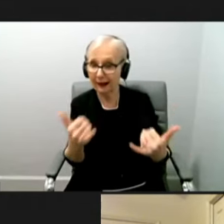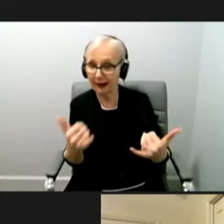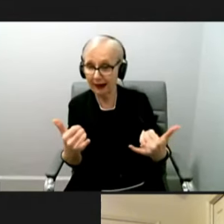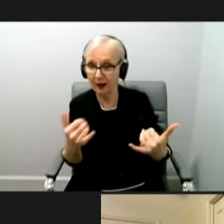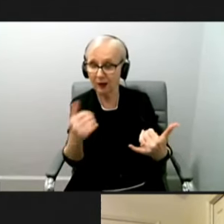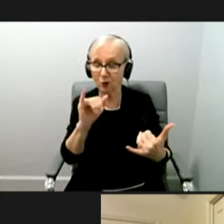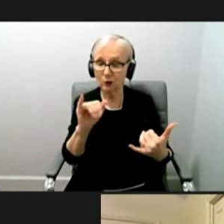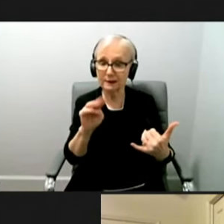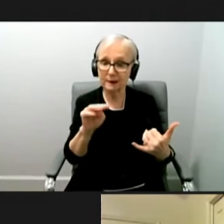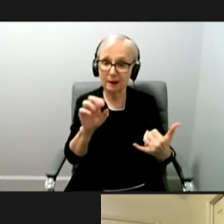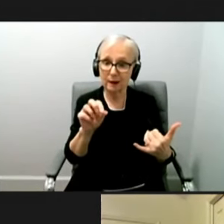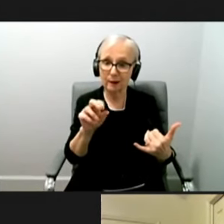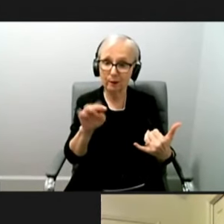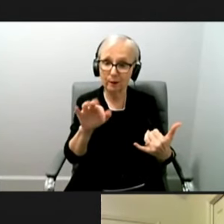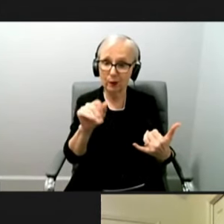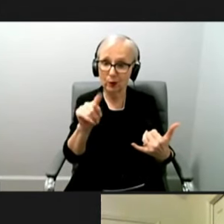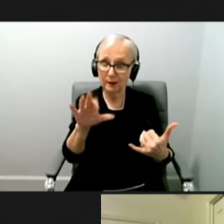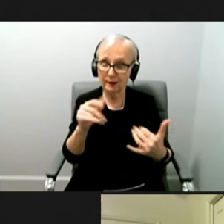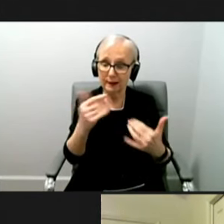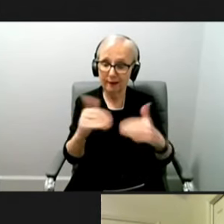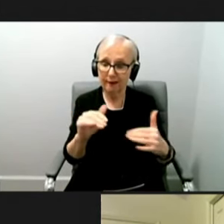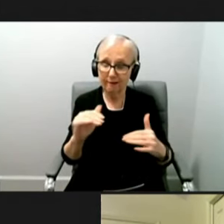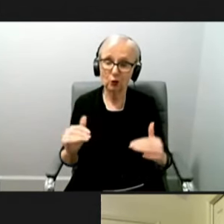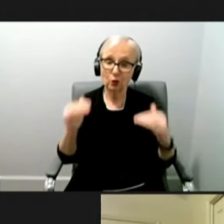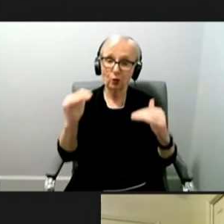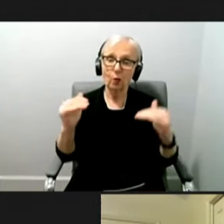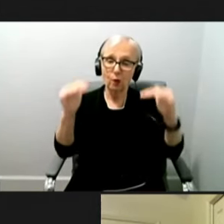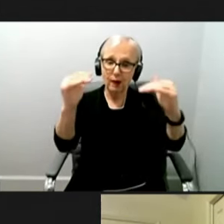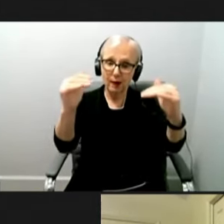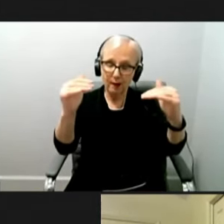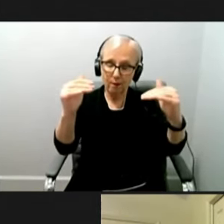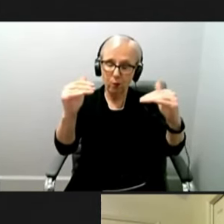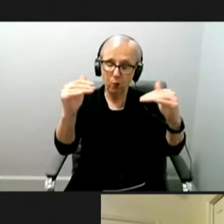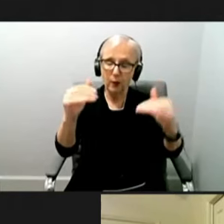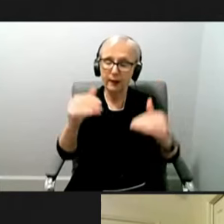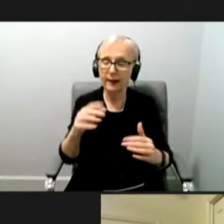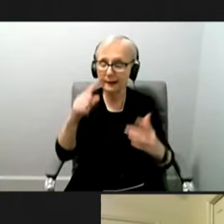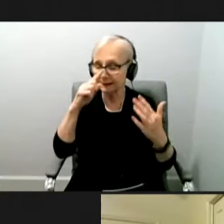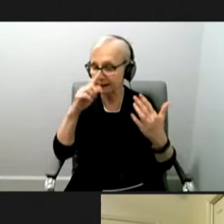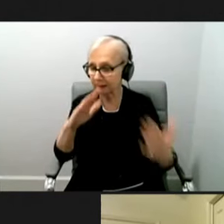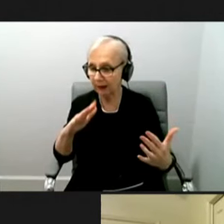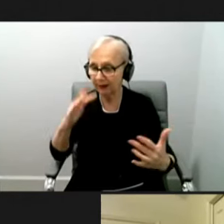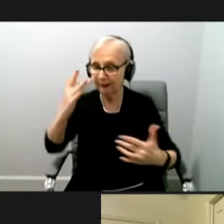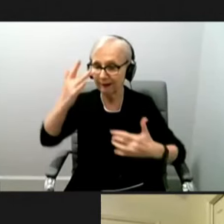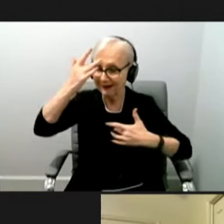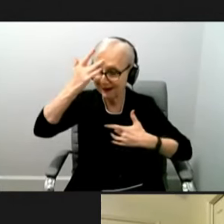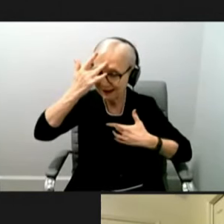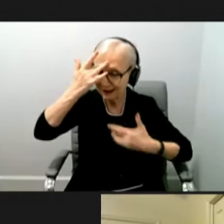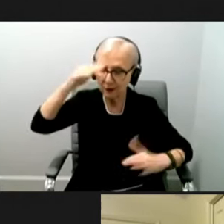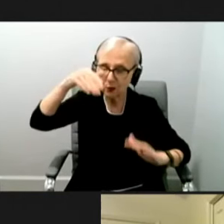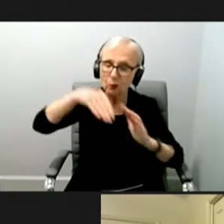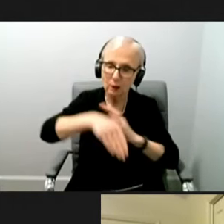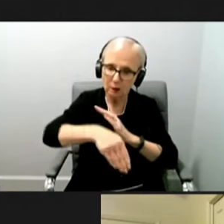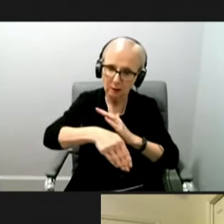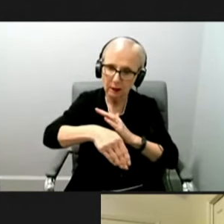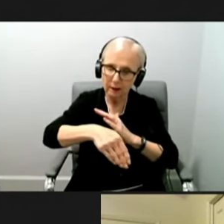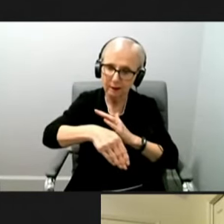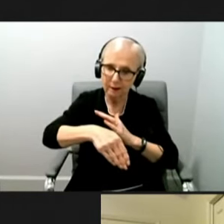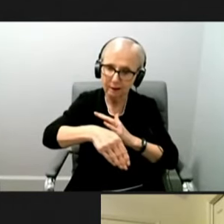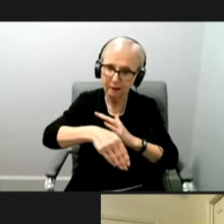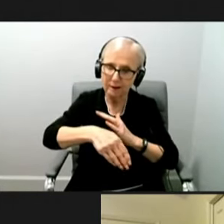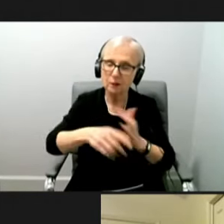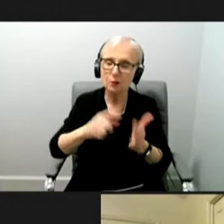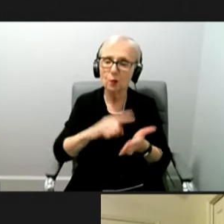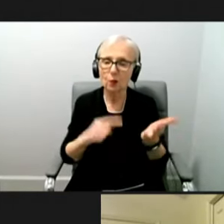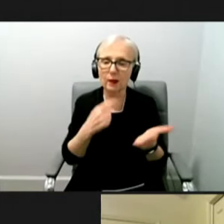level go up in our school-age children, we do expect to see that infection rate drop in that population. And I think it goes back to what I